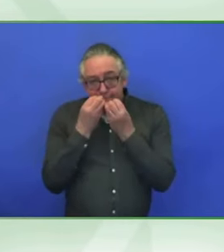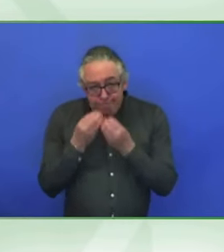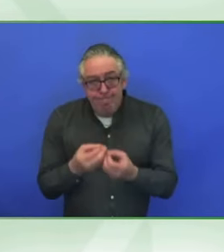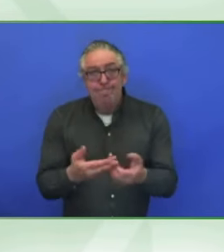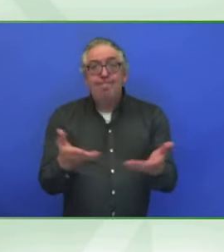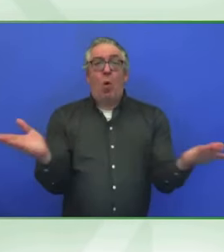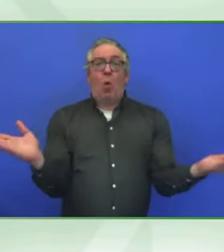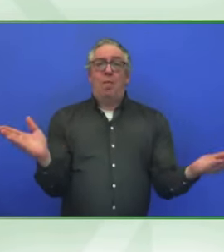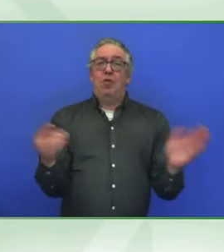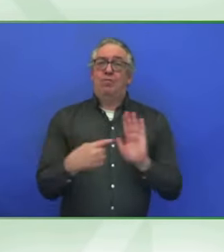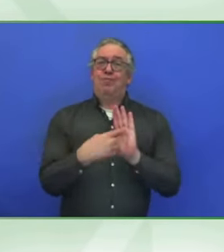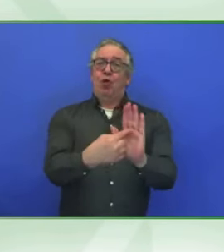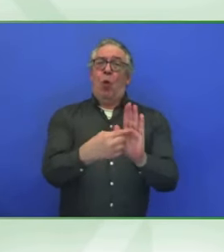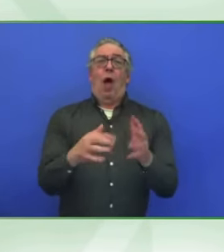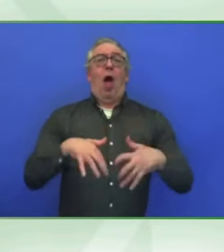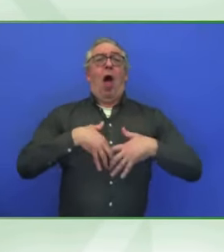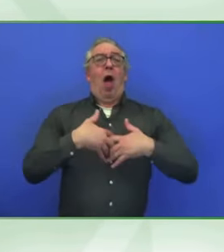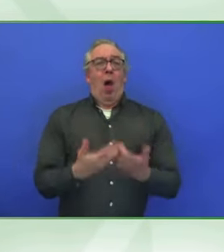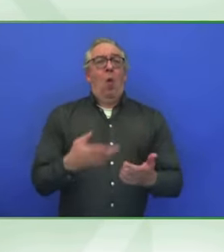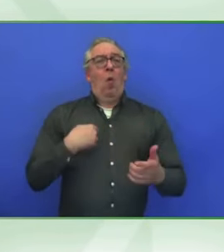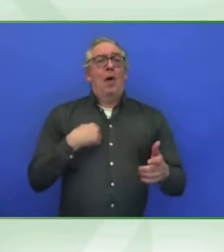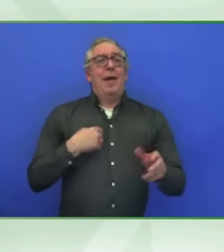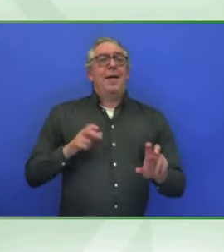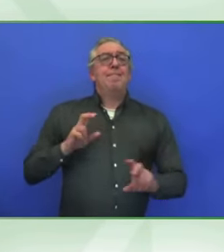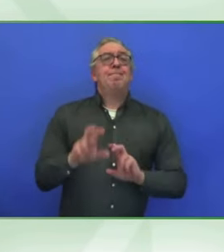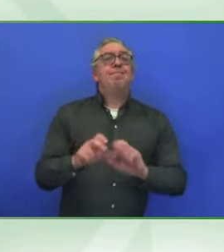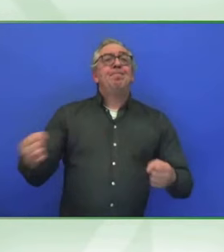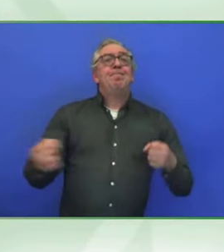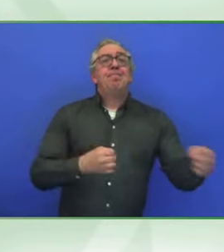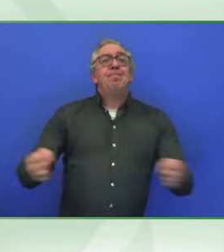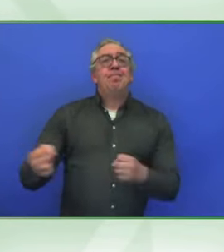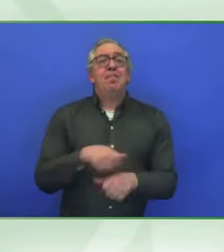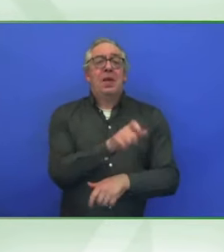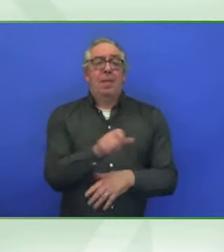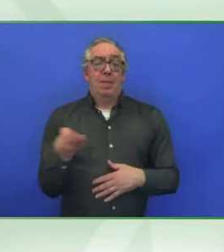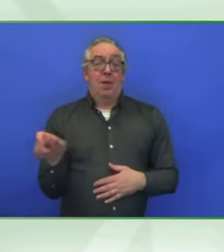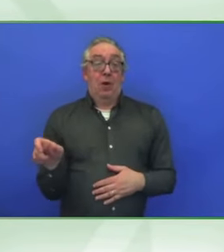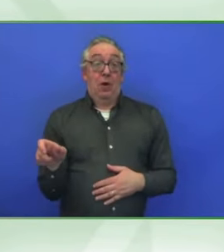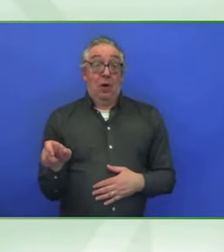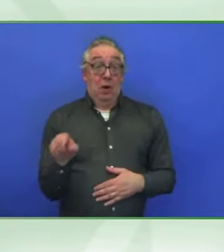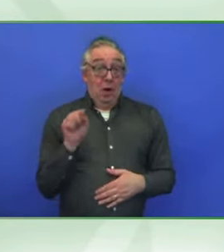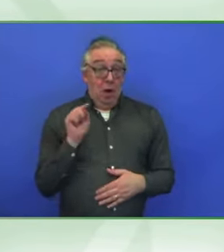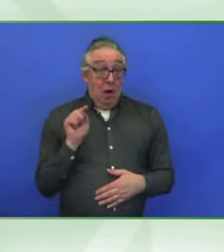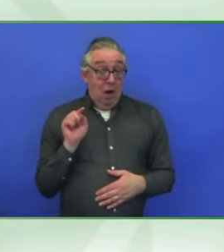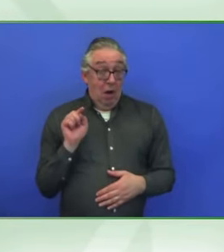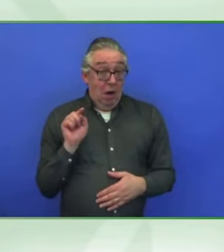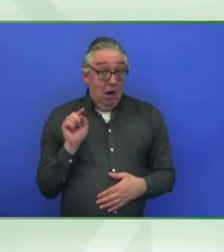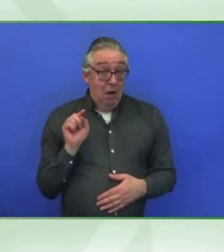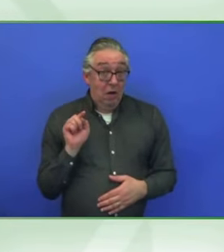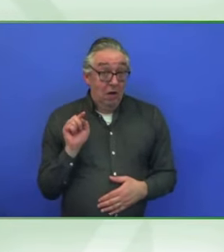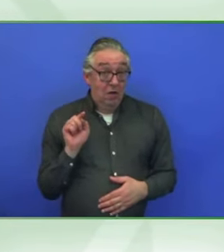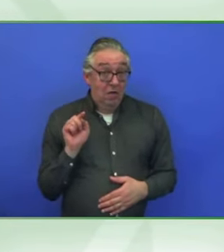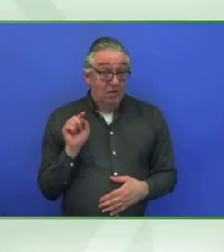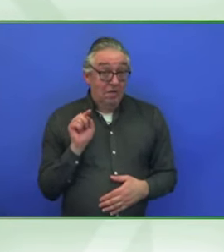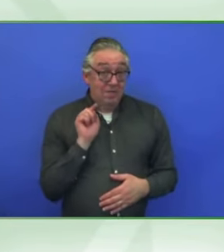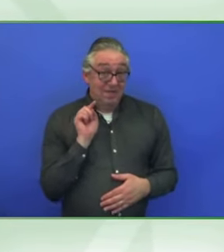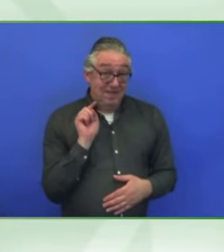to use that process that is in its infancy in the Securities Exchange Commission to